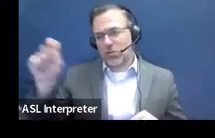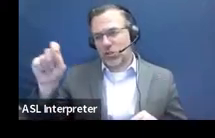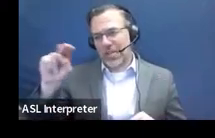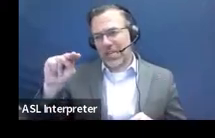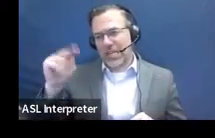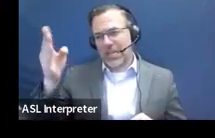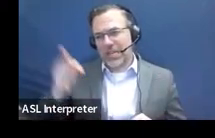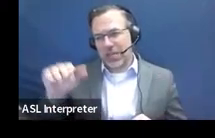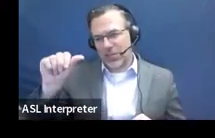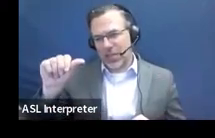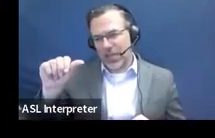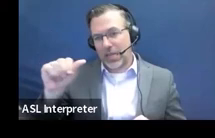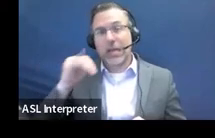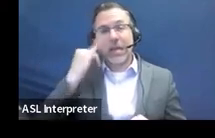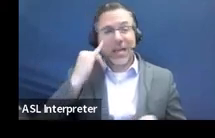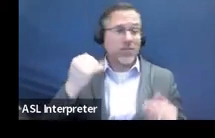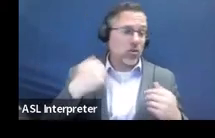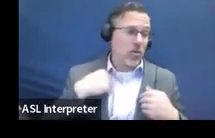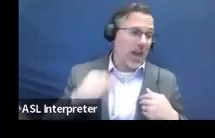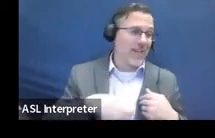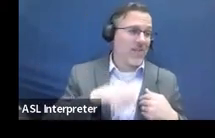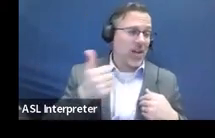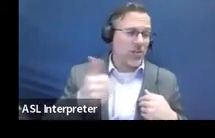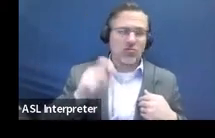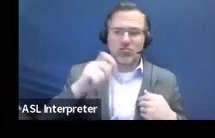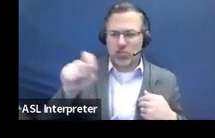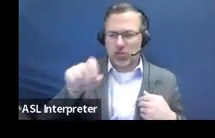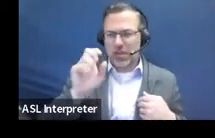yes, no, and make sure to fill in that verification.